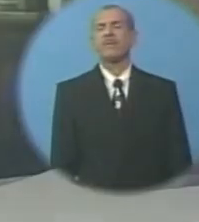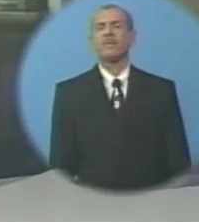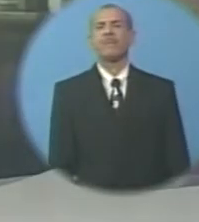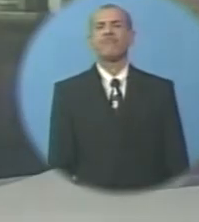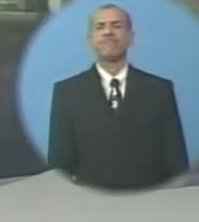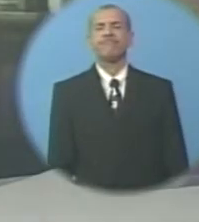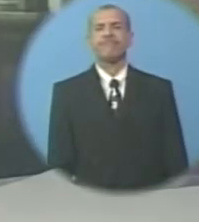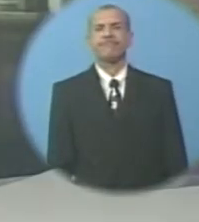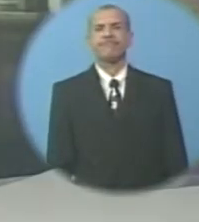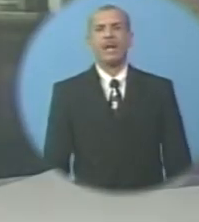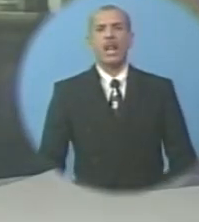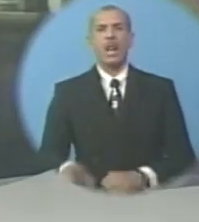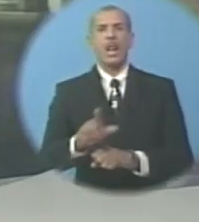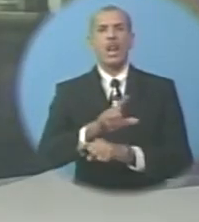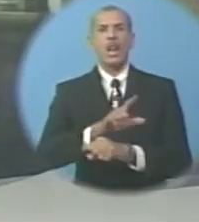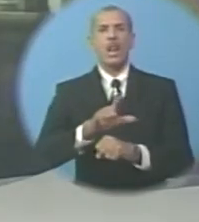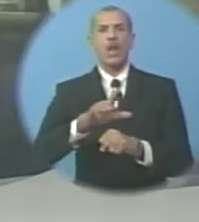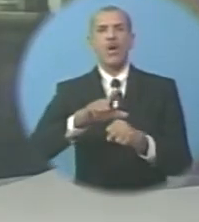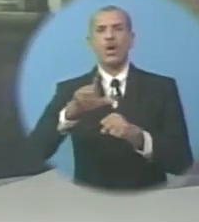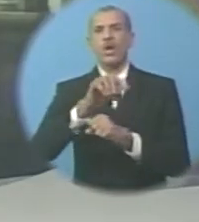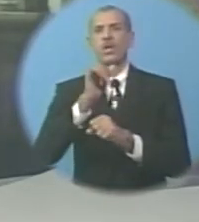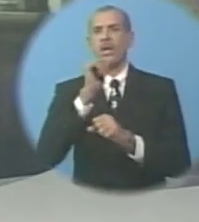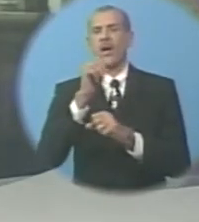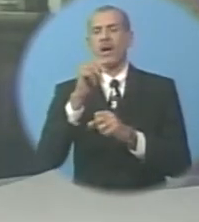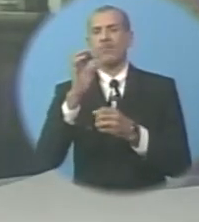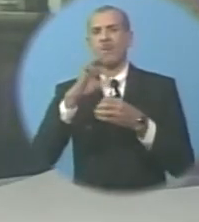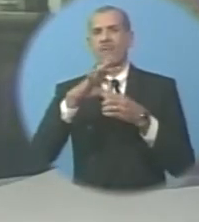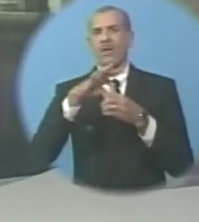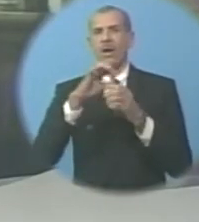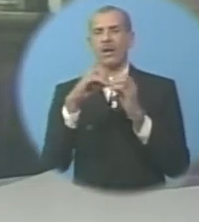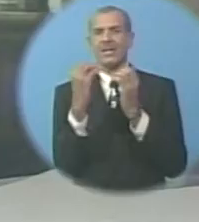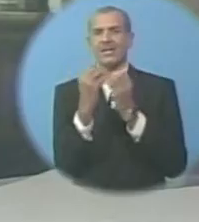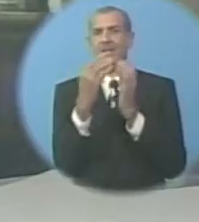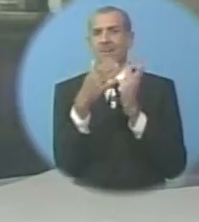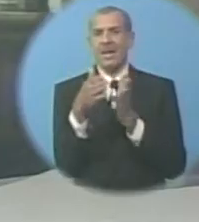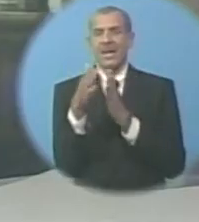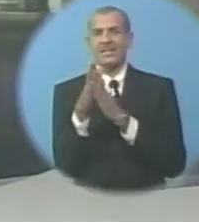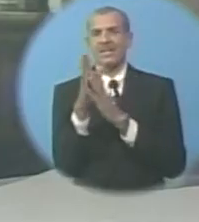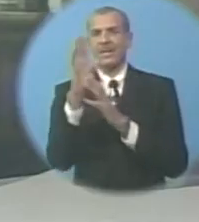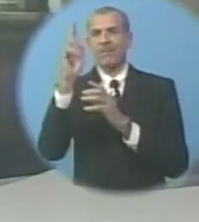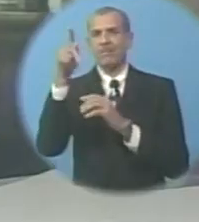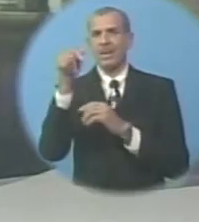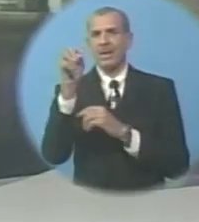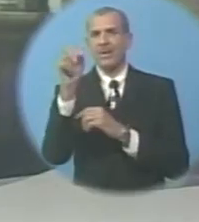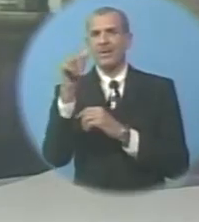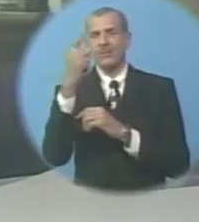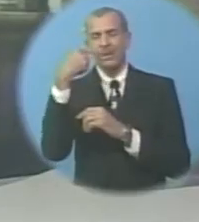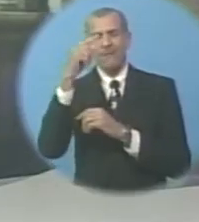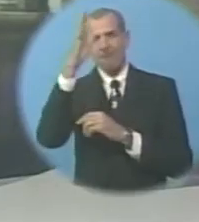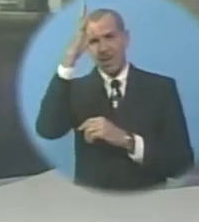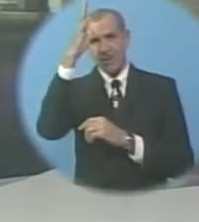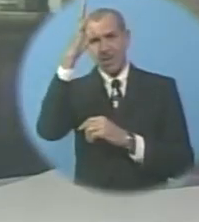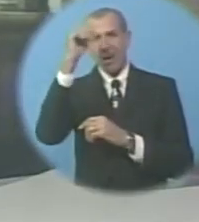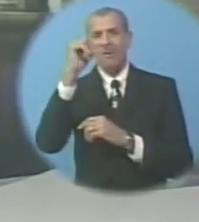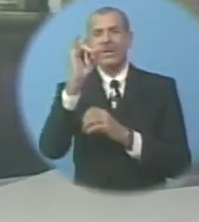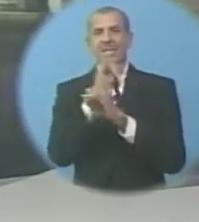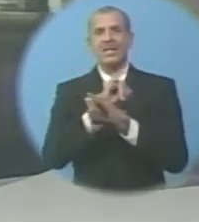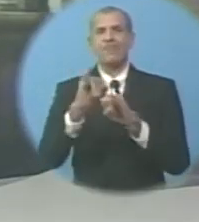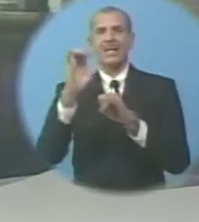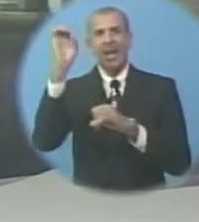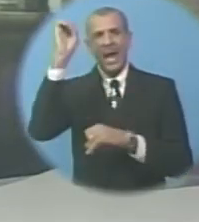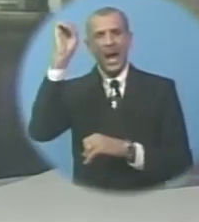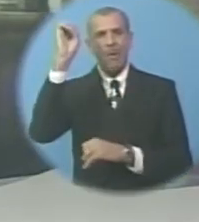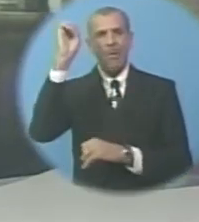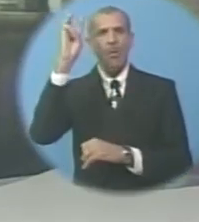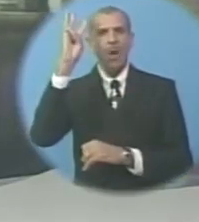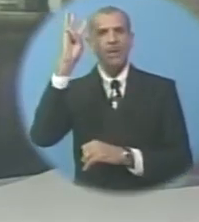A local non-profit organization is planning a parade in honor of the Father of Independence, Aira Walton Barrow. It